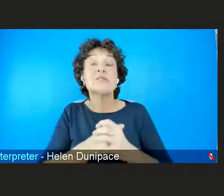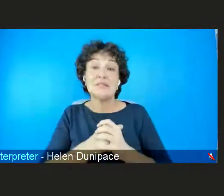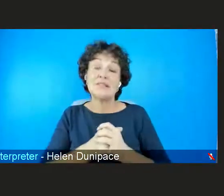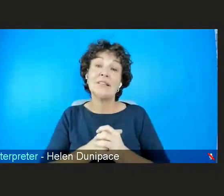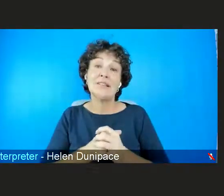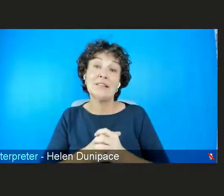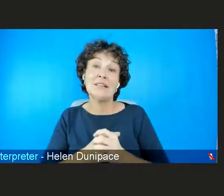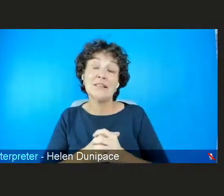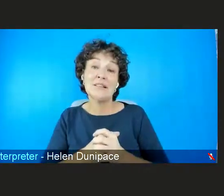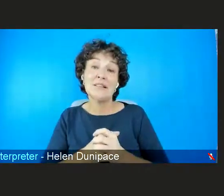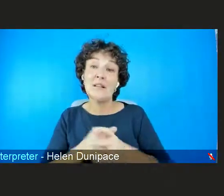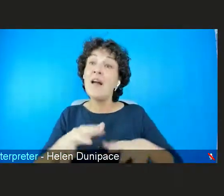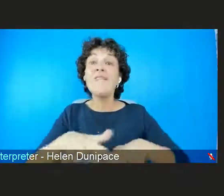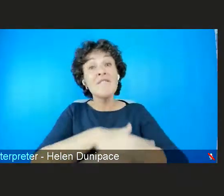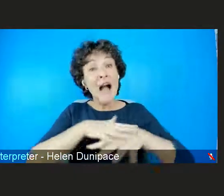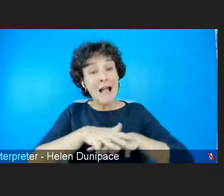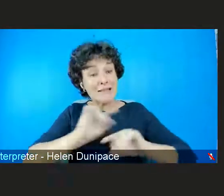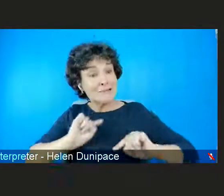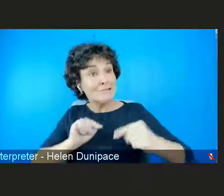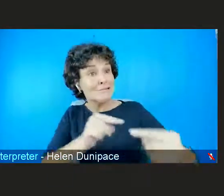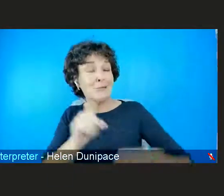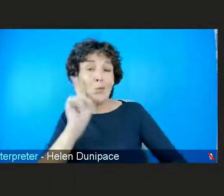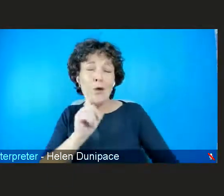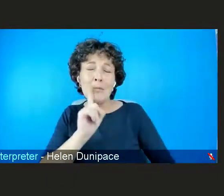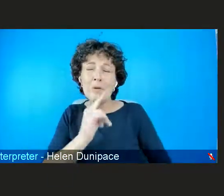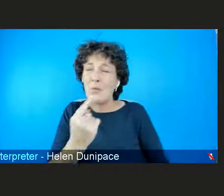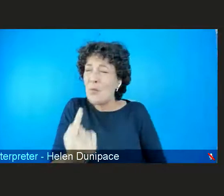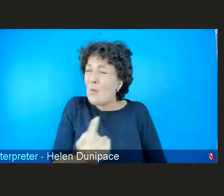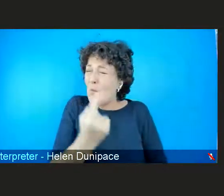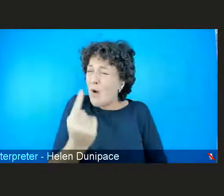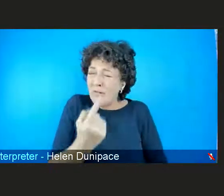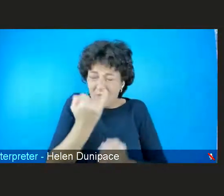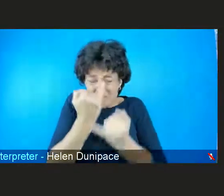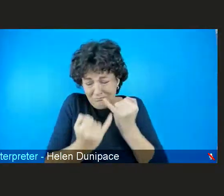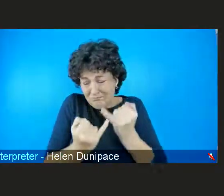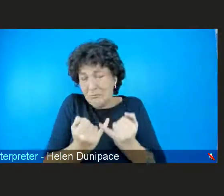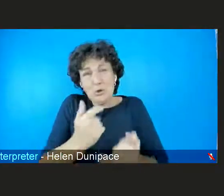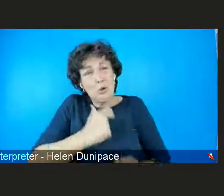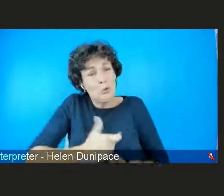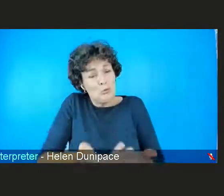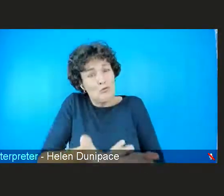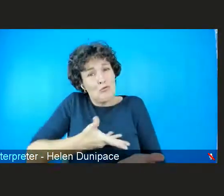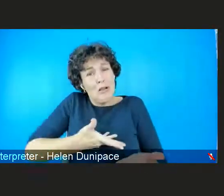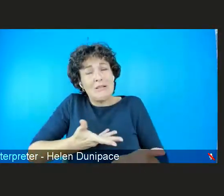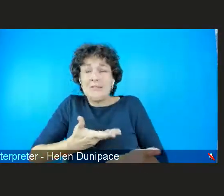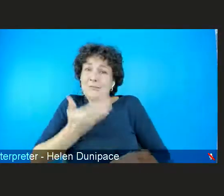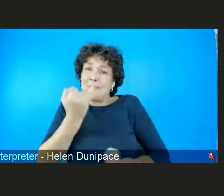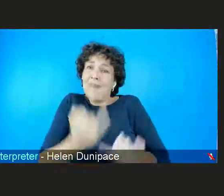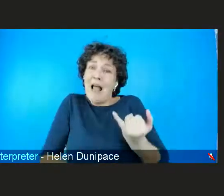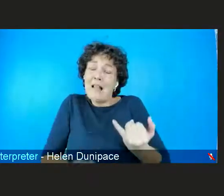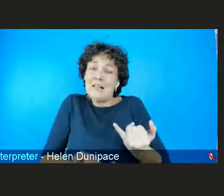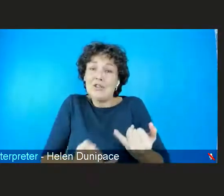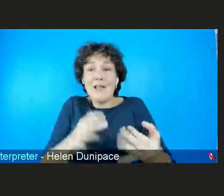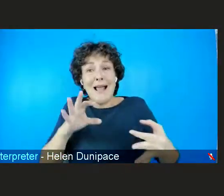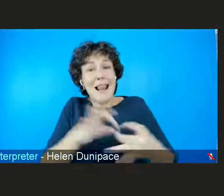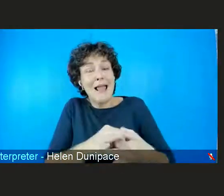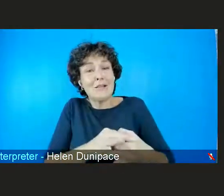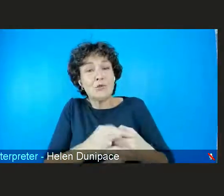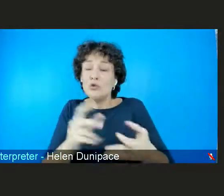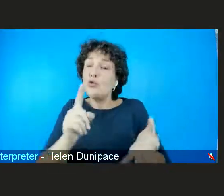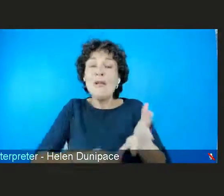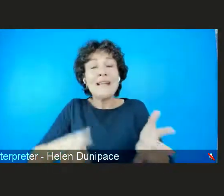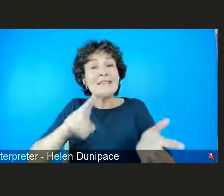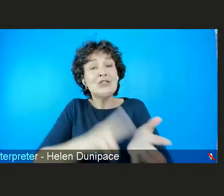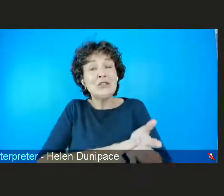Violence Against Women is one of the most pervasive human rights violations according to the United Nations. Rooted in gender and